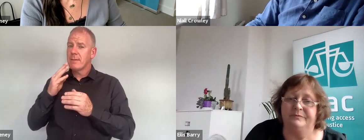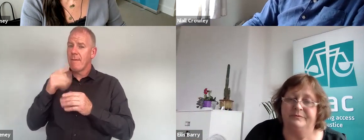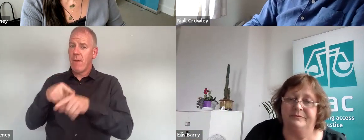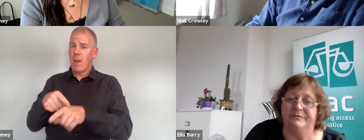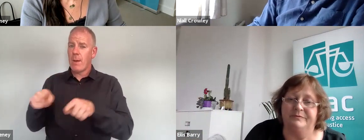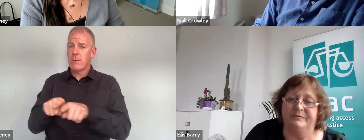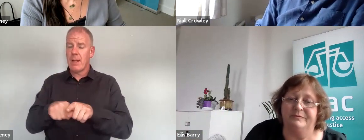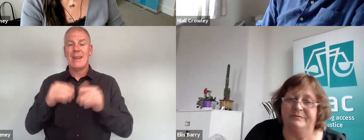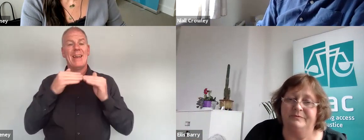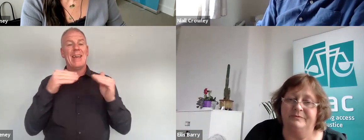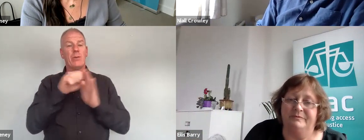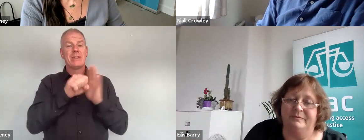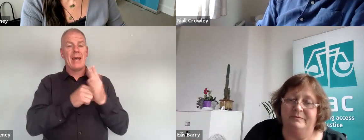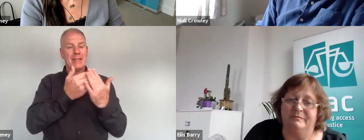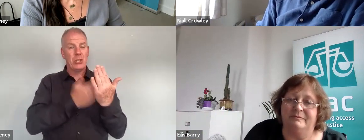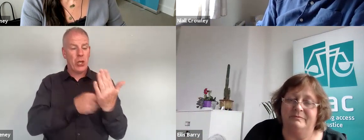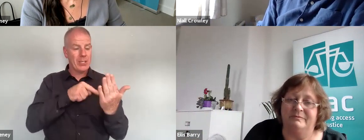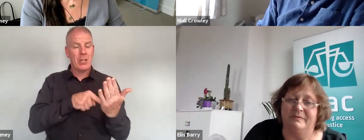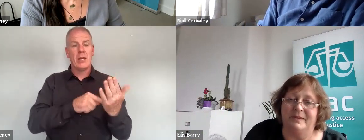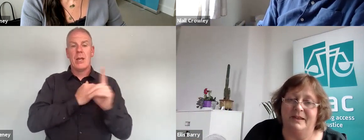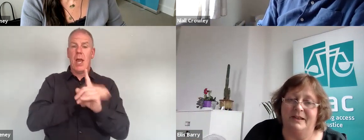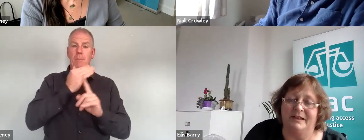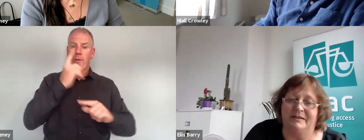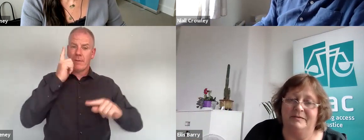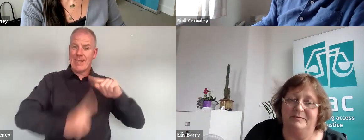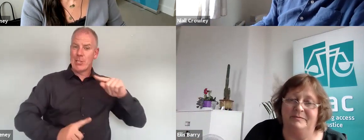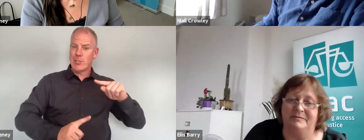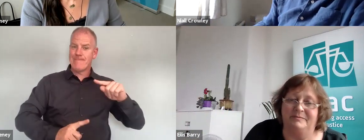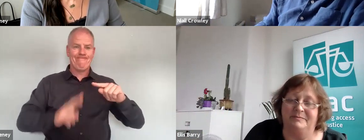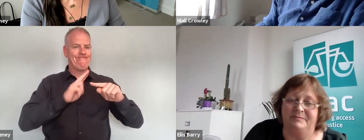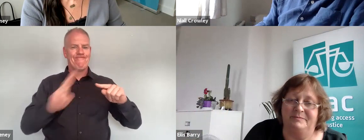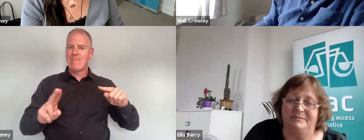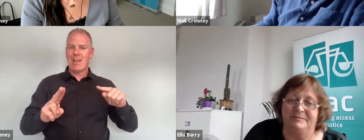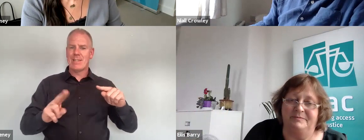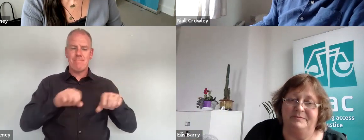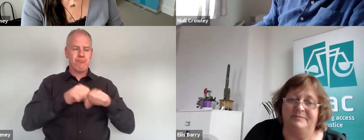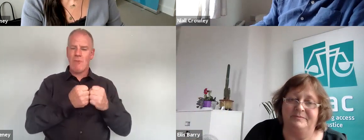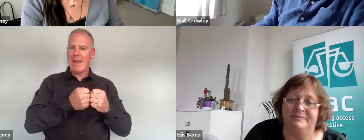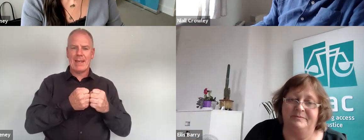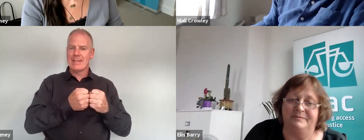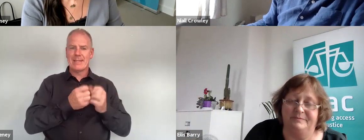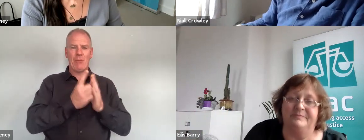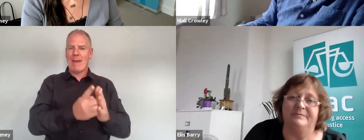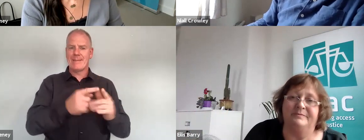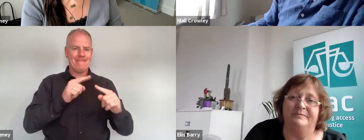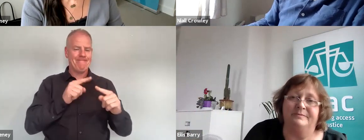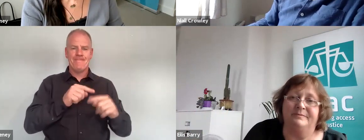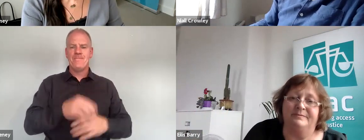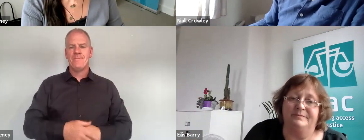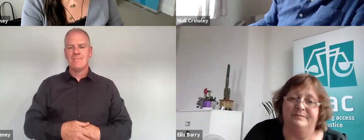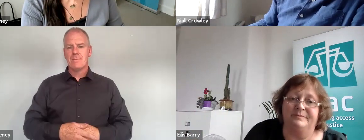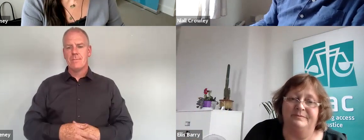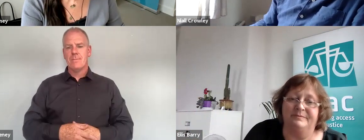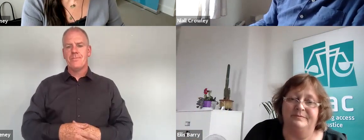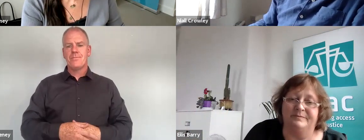legislation I would improve the sanctions the sanctions are not dissuasive they're in breach of the directives I believe in that regard I would